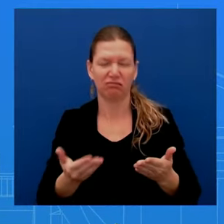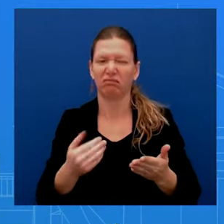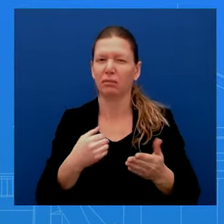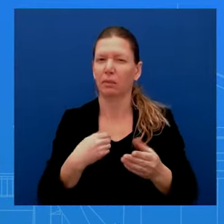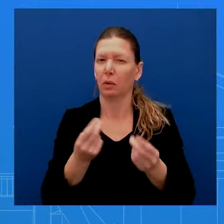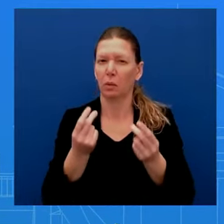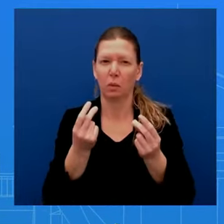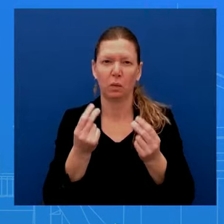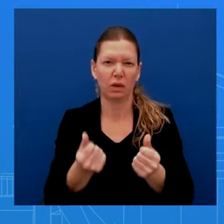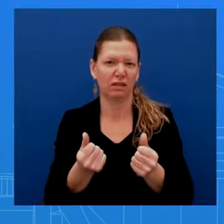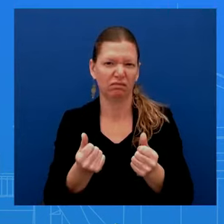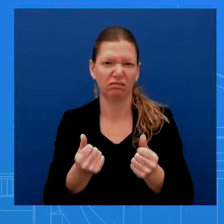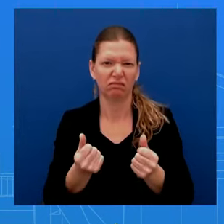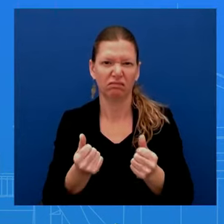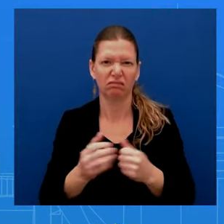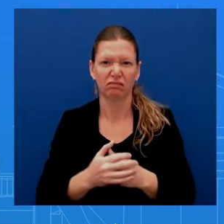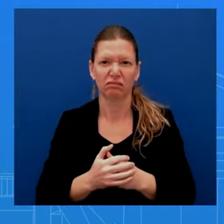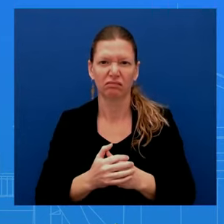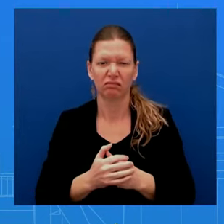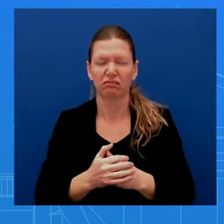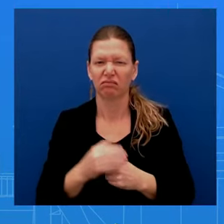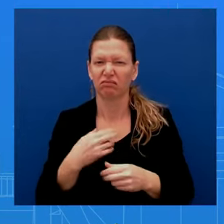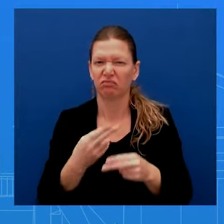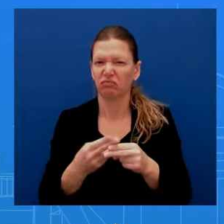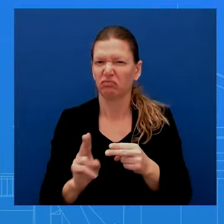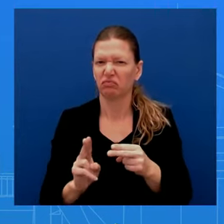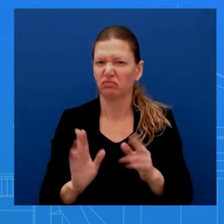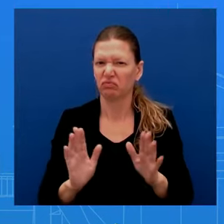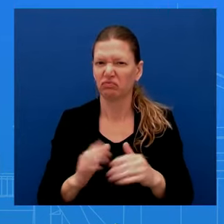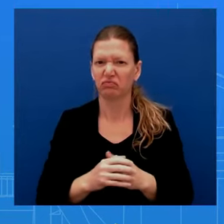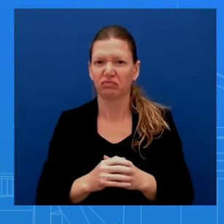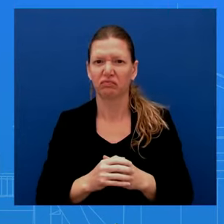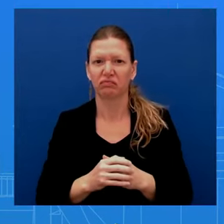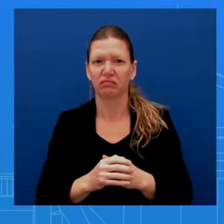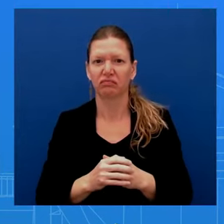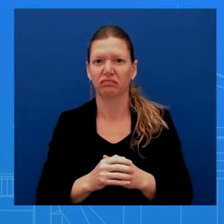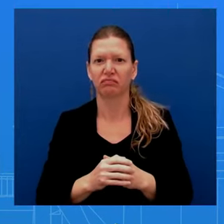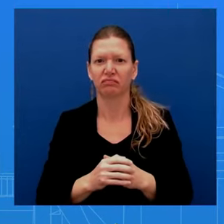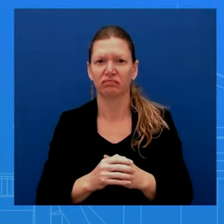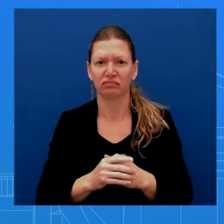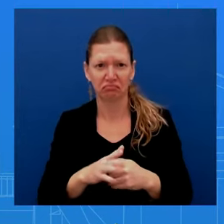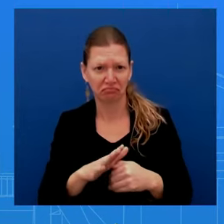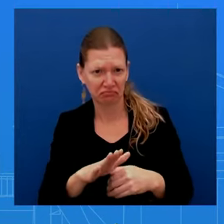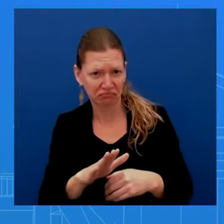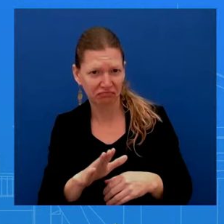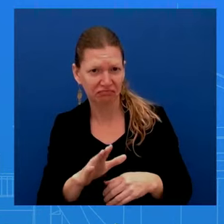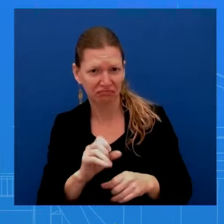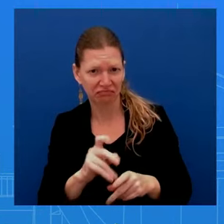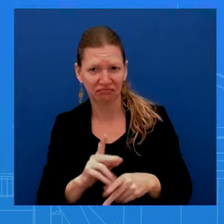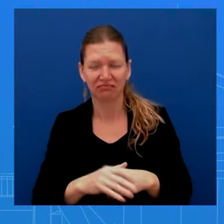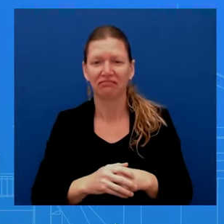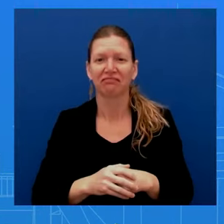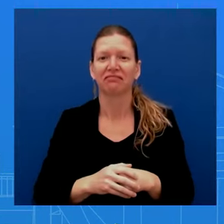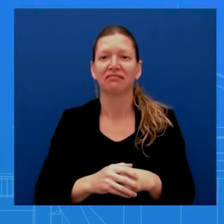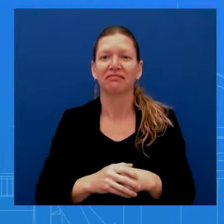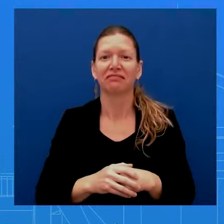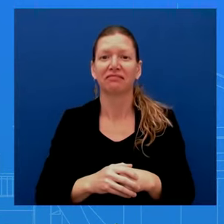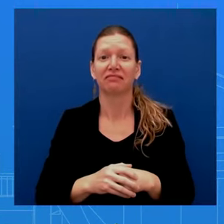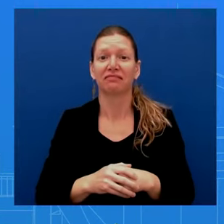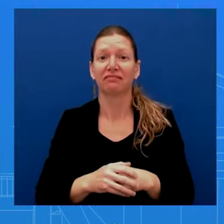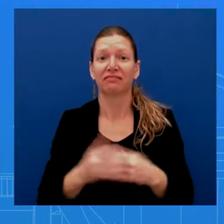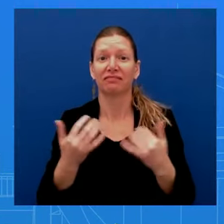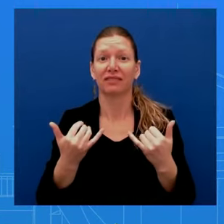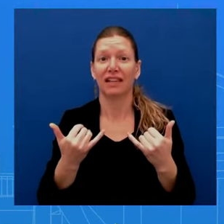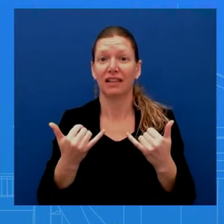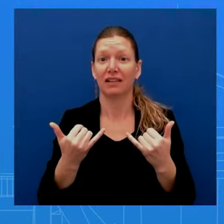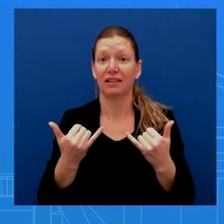Okay, wow, don't lose, don't break that. Okay, so kicking us off today is National Economic Advisor